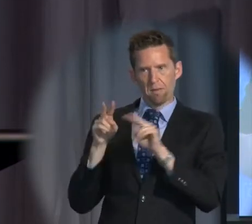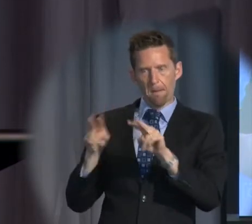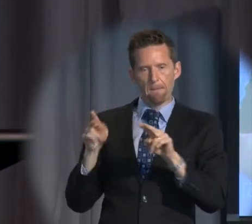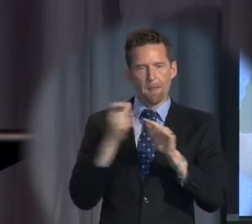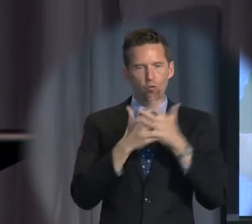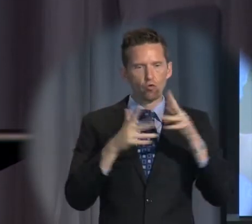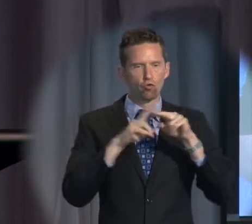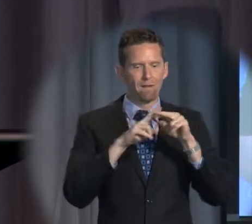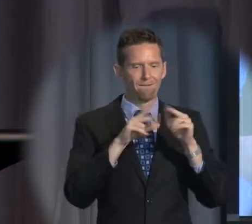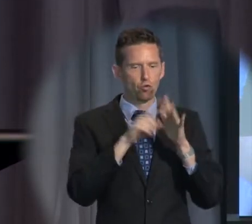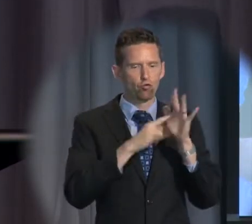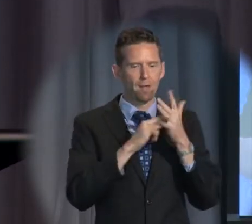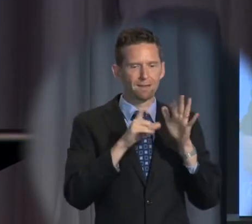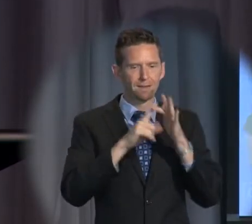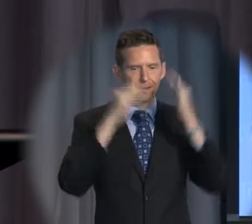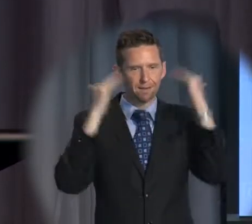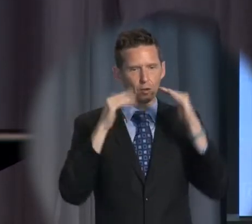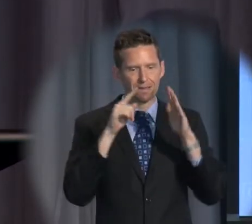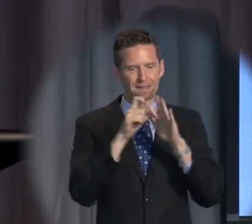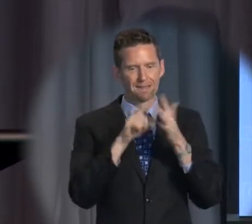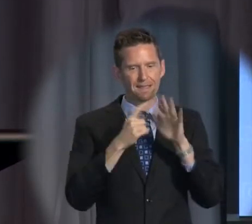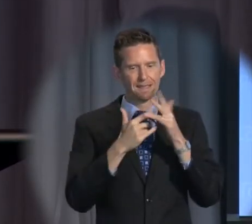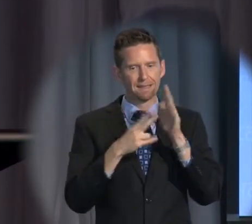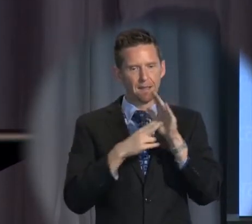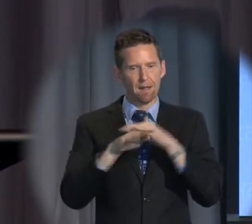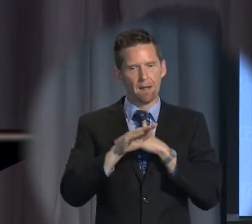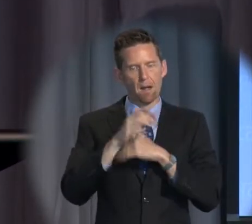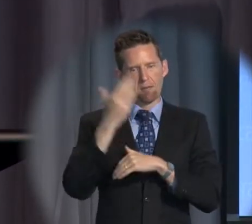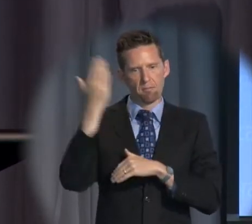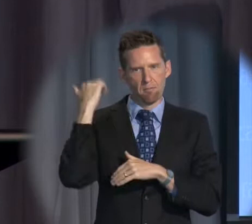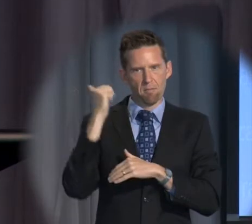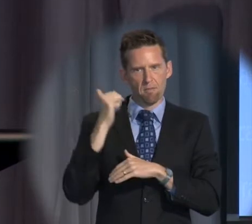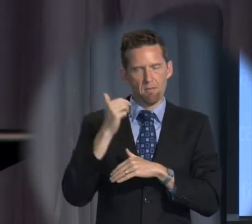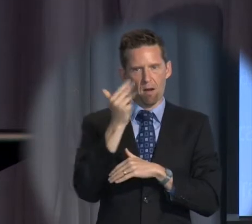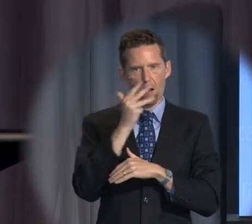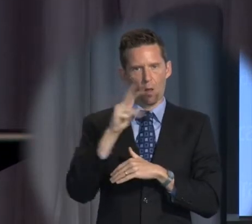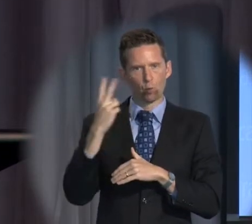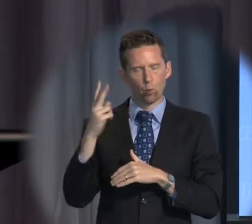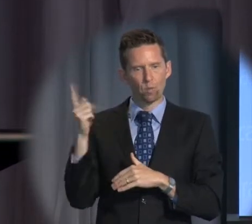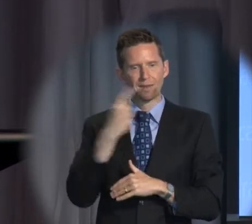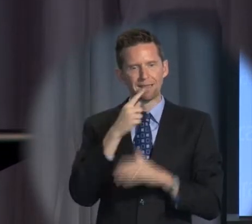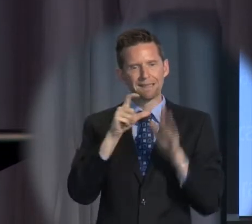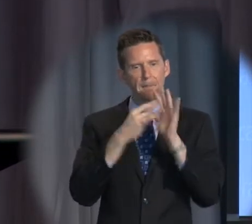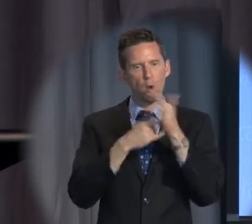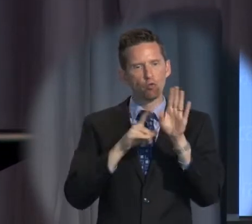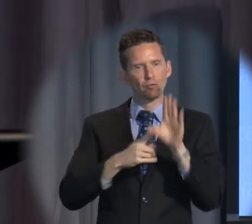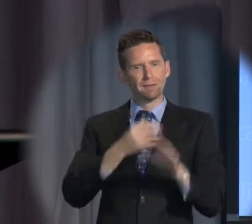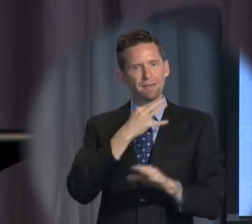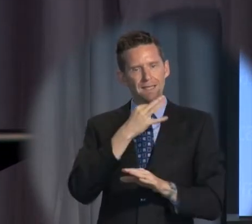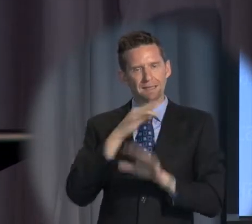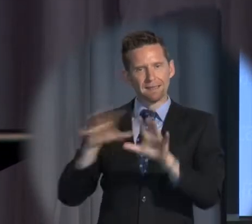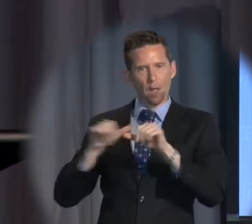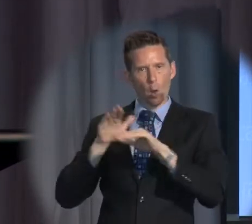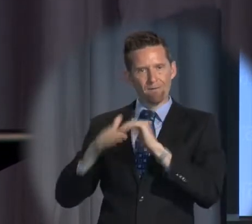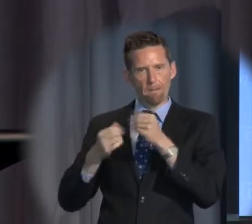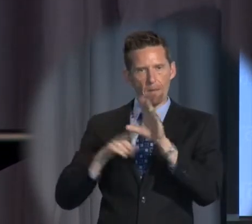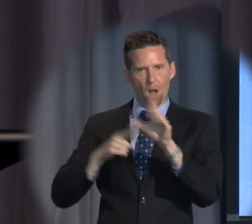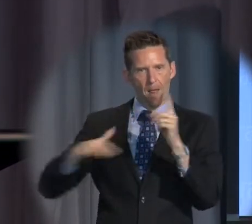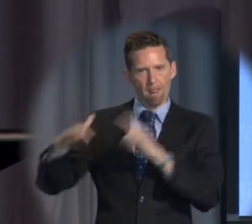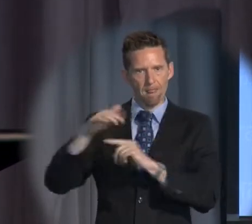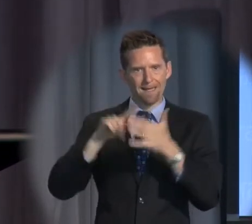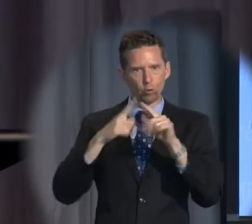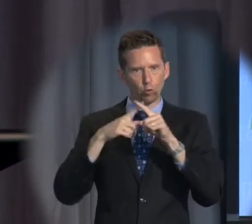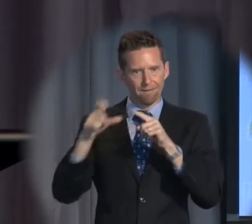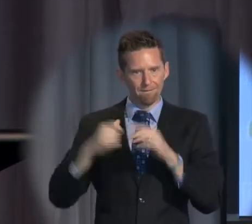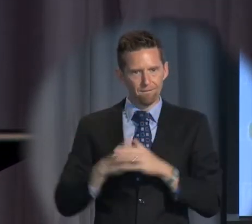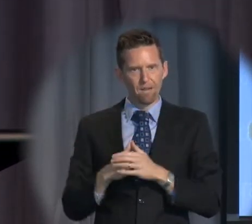Justice Dixon in 1952, who observed that democracy is at risk of being taken over by the executive, following, in that case,